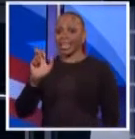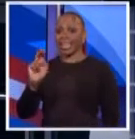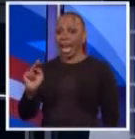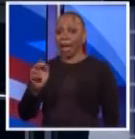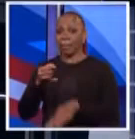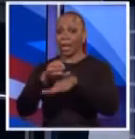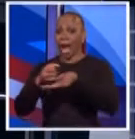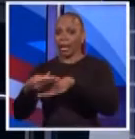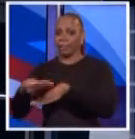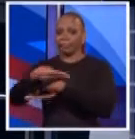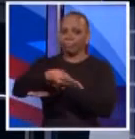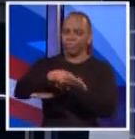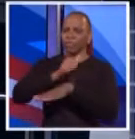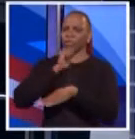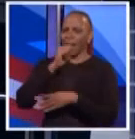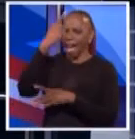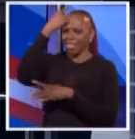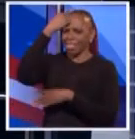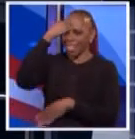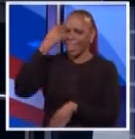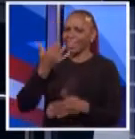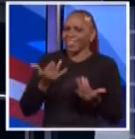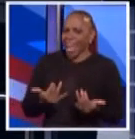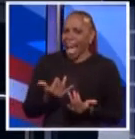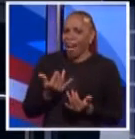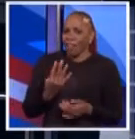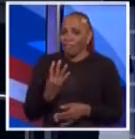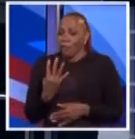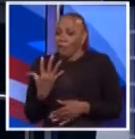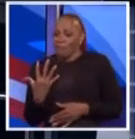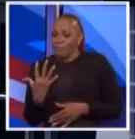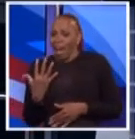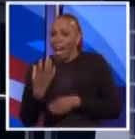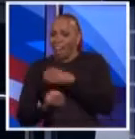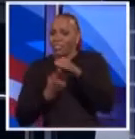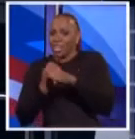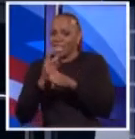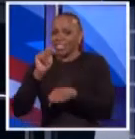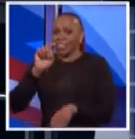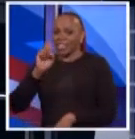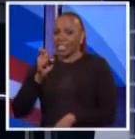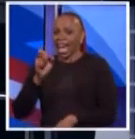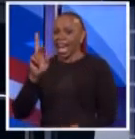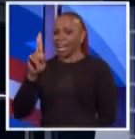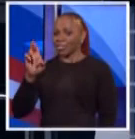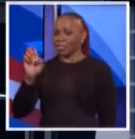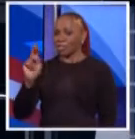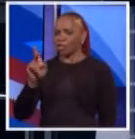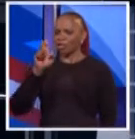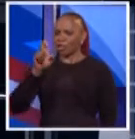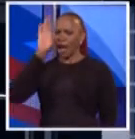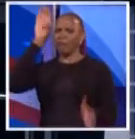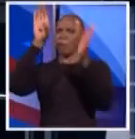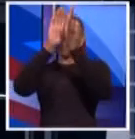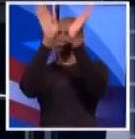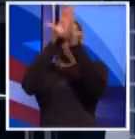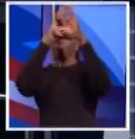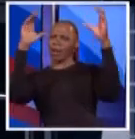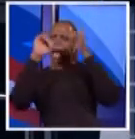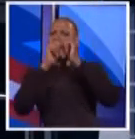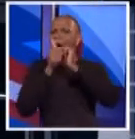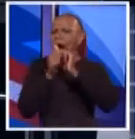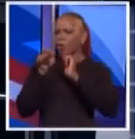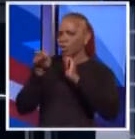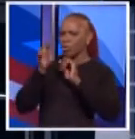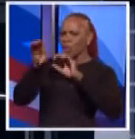Don't you think it's now time to release all five years of your tax returns because we should get a broader picture of how you invest your money? Because you're